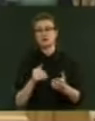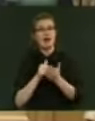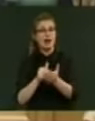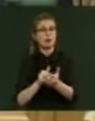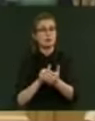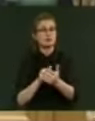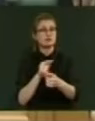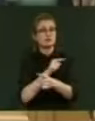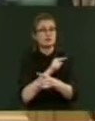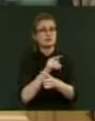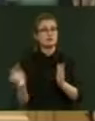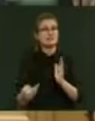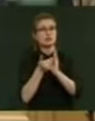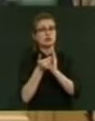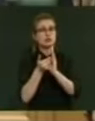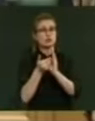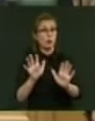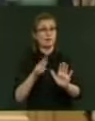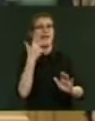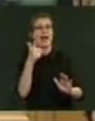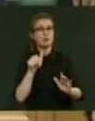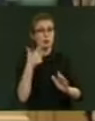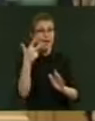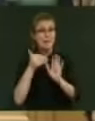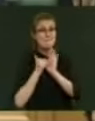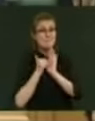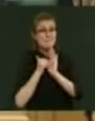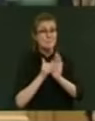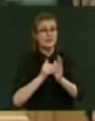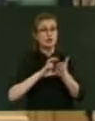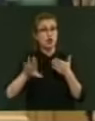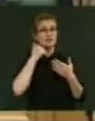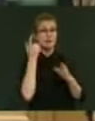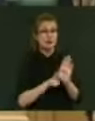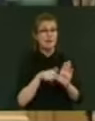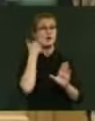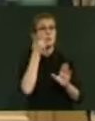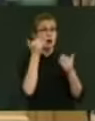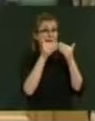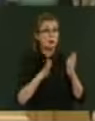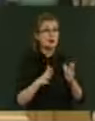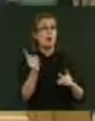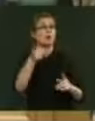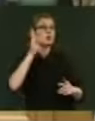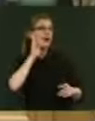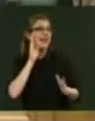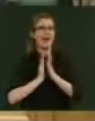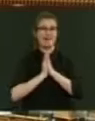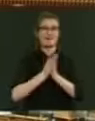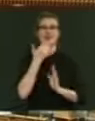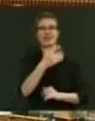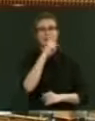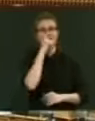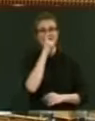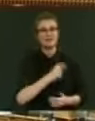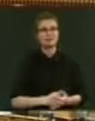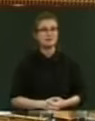provides an additional $8.8 million per annum for Māori housing. What do I hear? Thank you, sister.